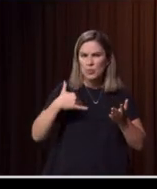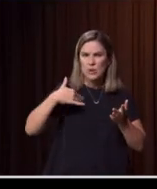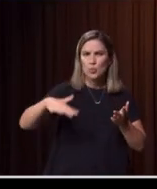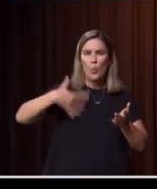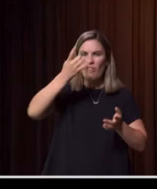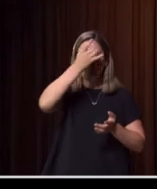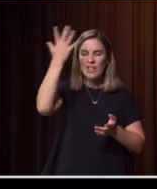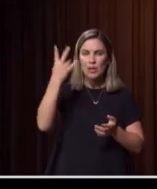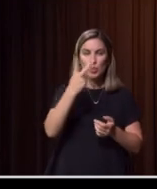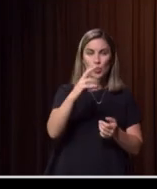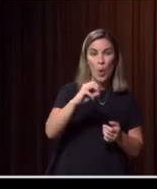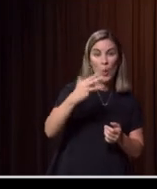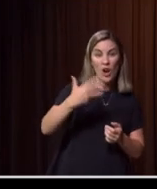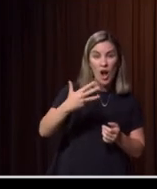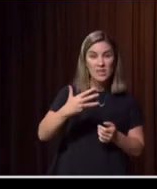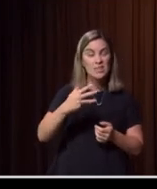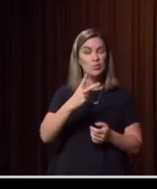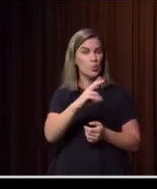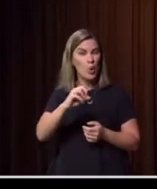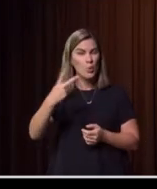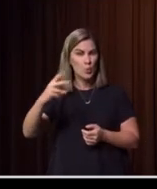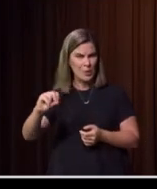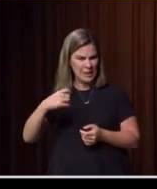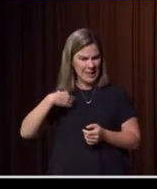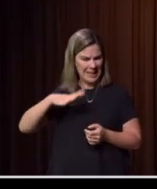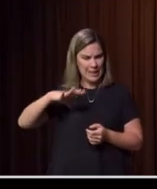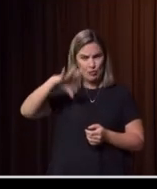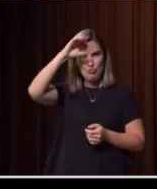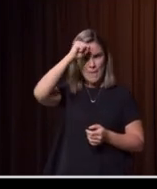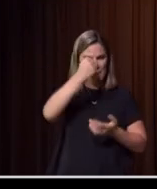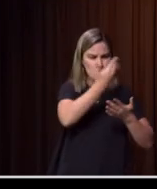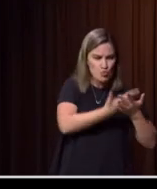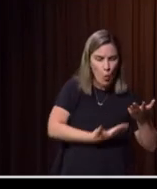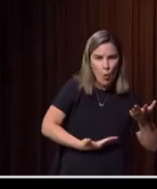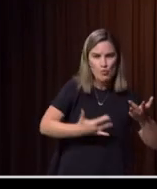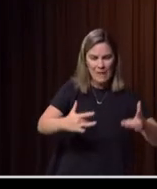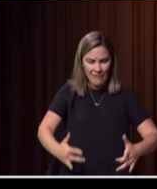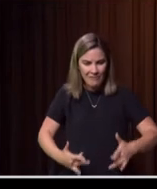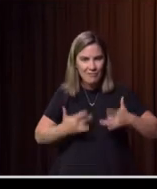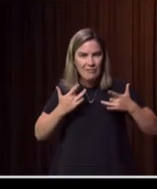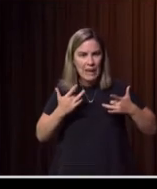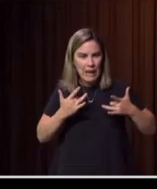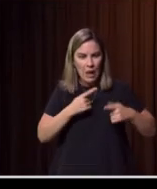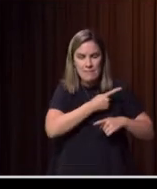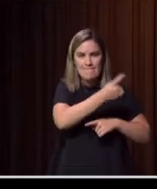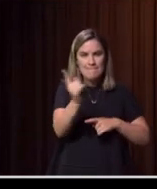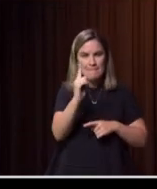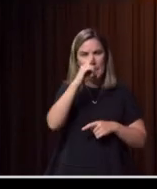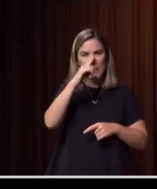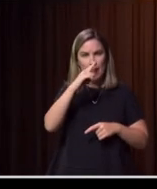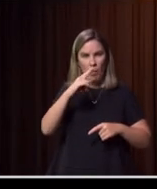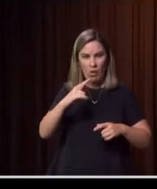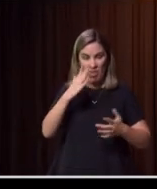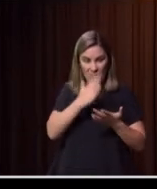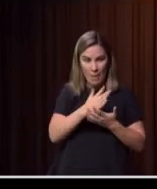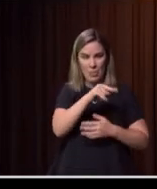stories, there are images, and most importantly, there are the thoughts and feelings of those people that were living it and experiencing